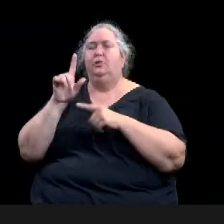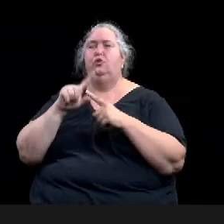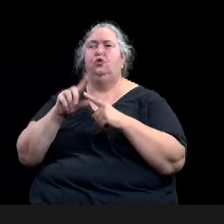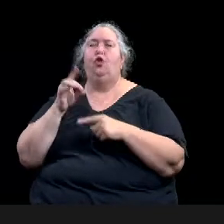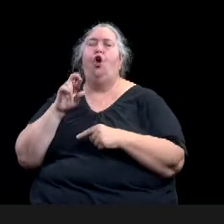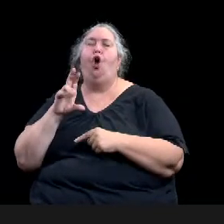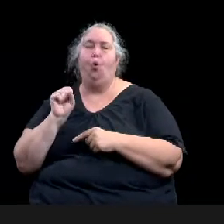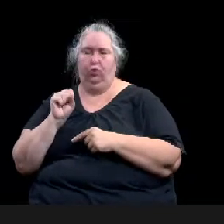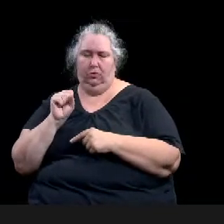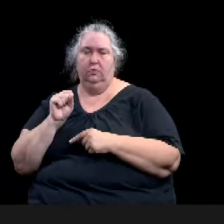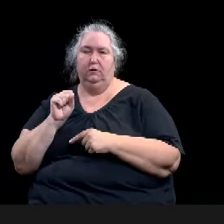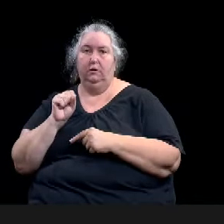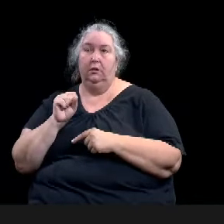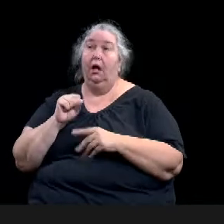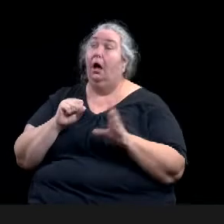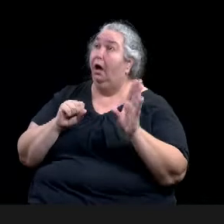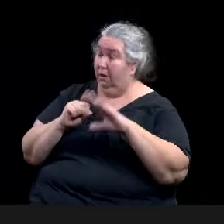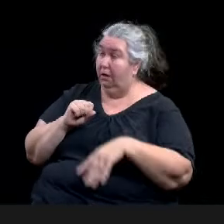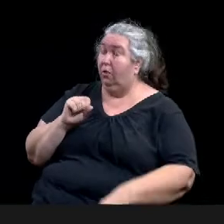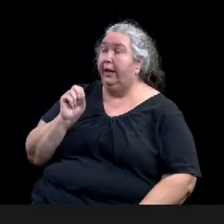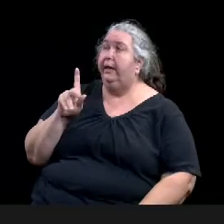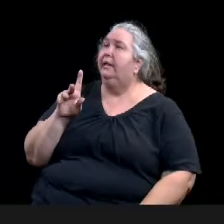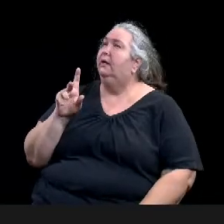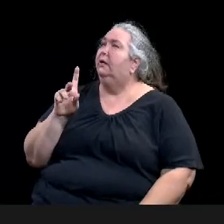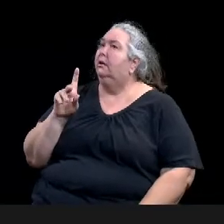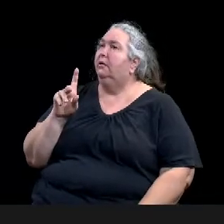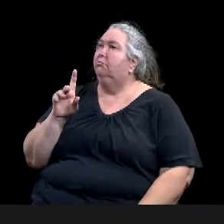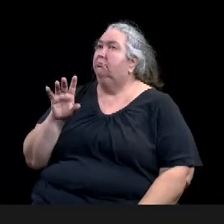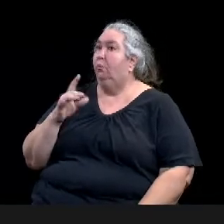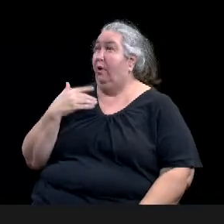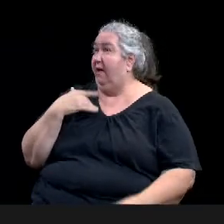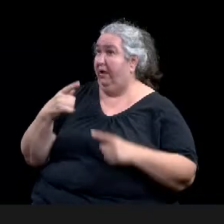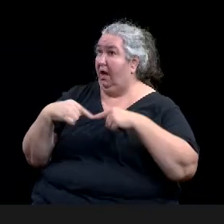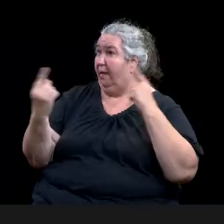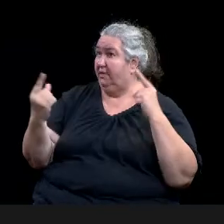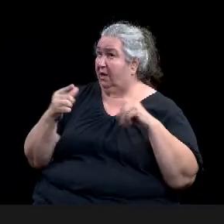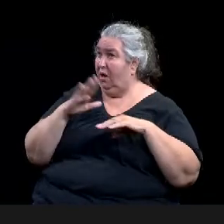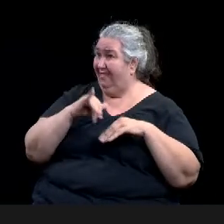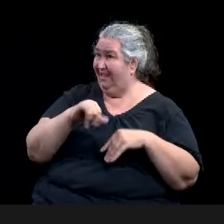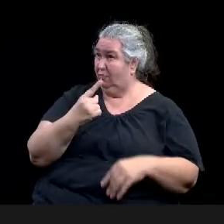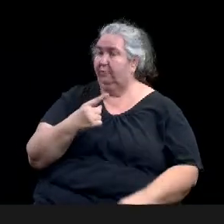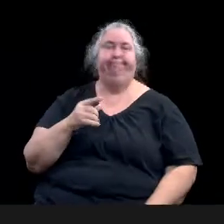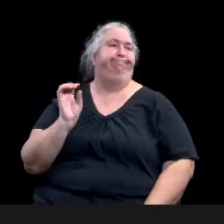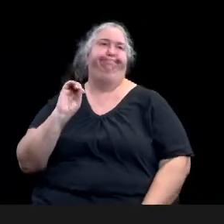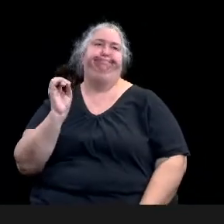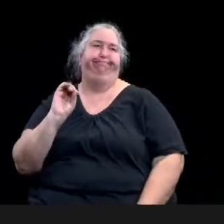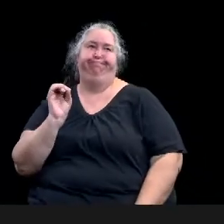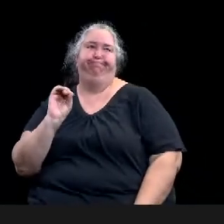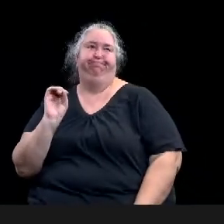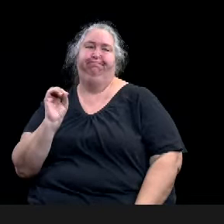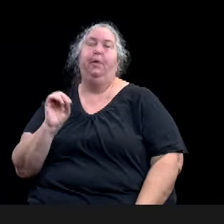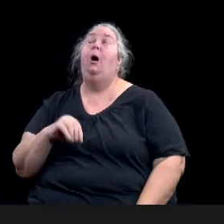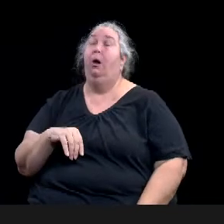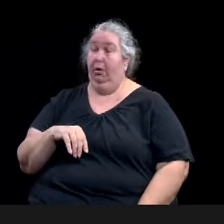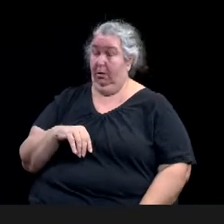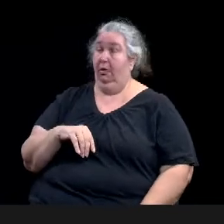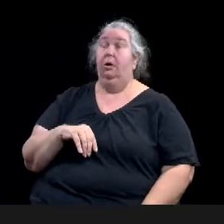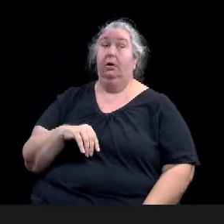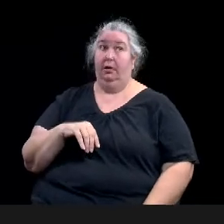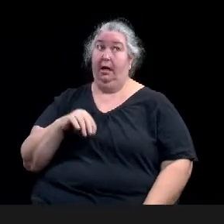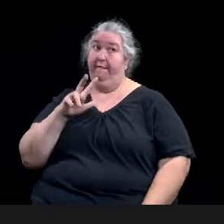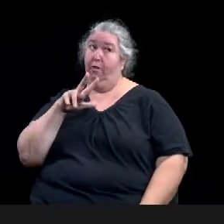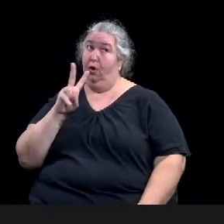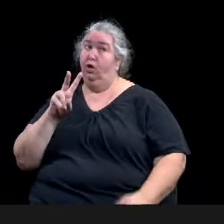opposition out of, uh, 32 notices. That's great. Thank you. hey, Clint. So just to clarify, we have